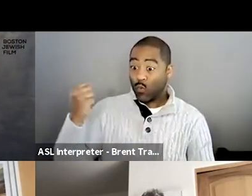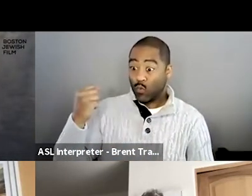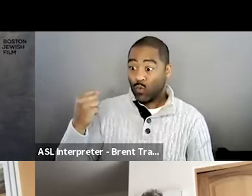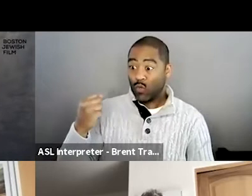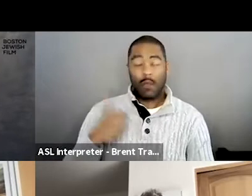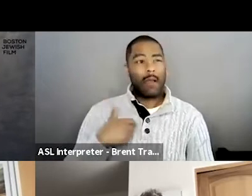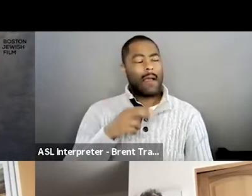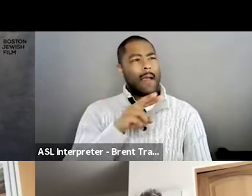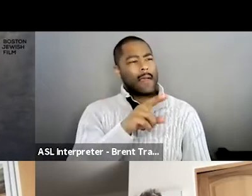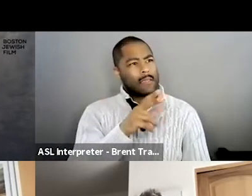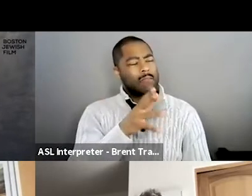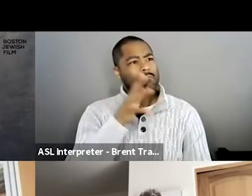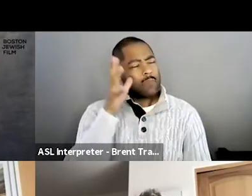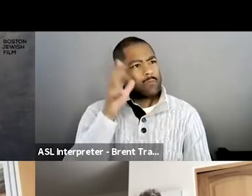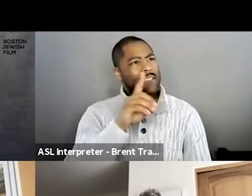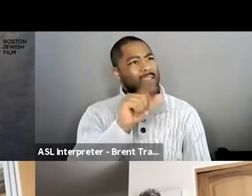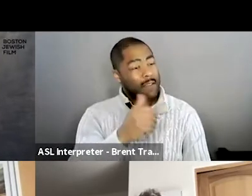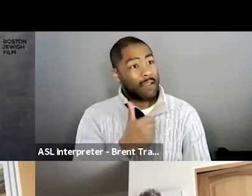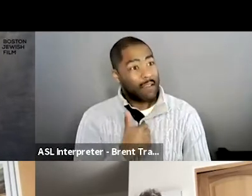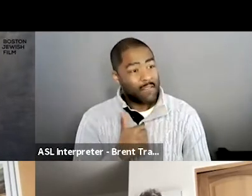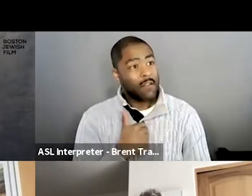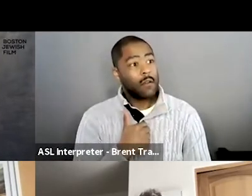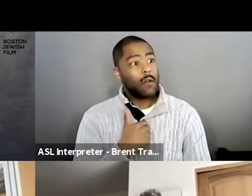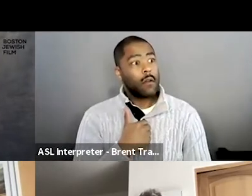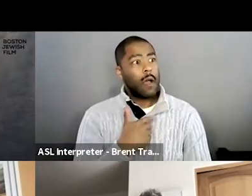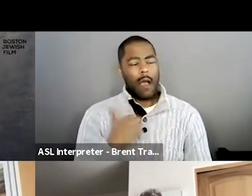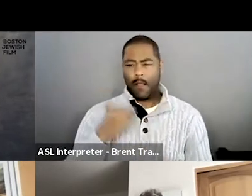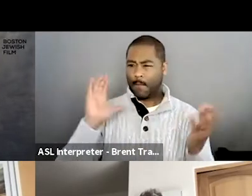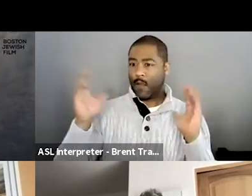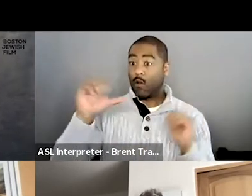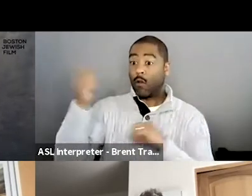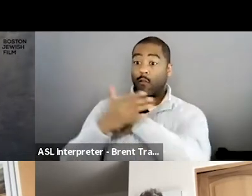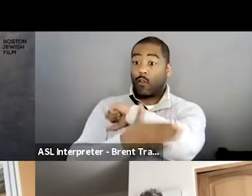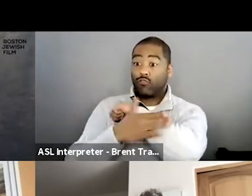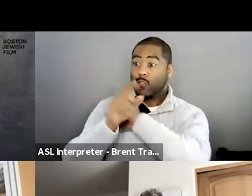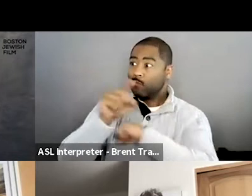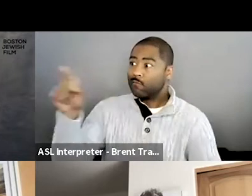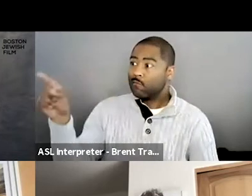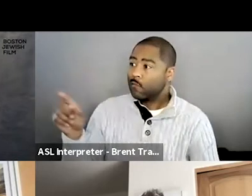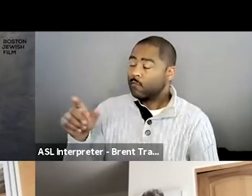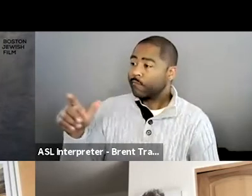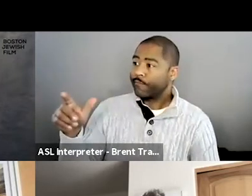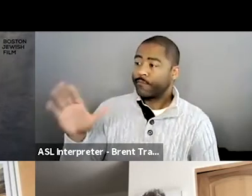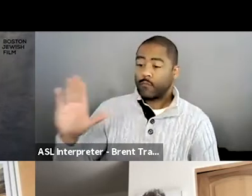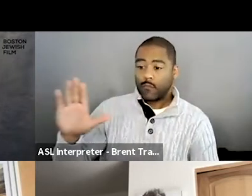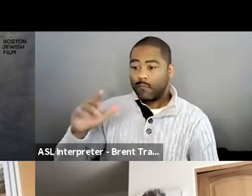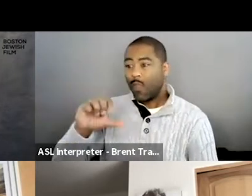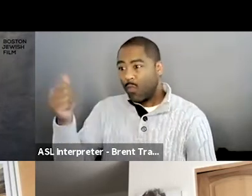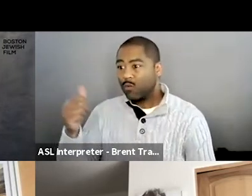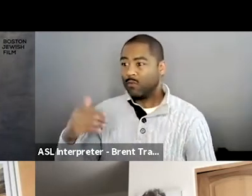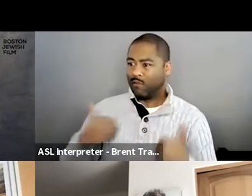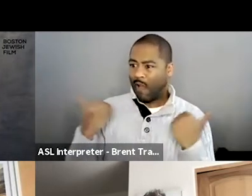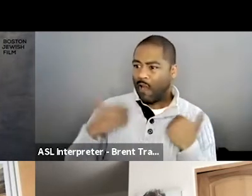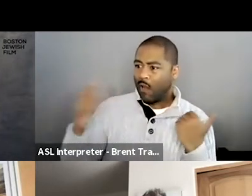um, kids grow up doing the things that I did in very independently, um, just with supervision,